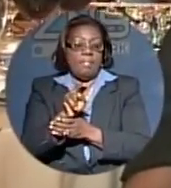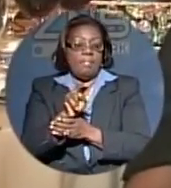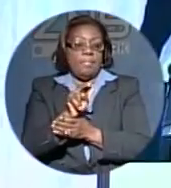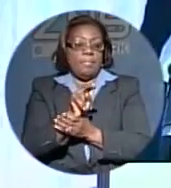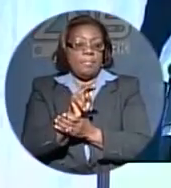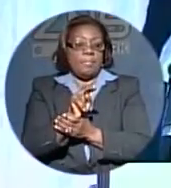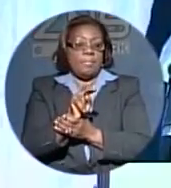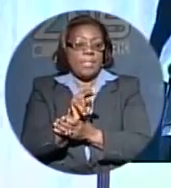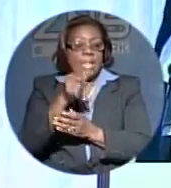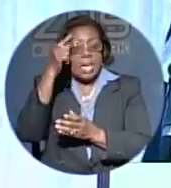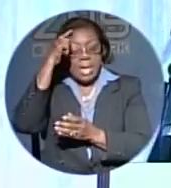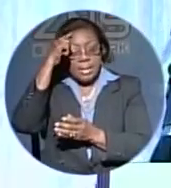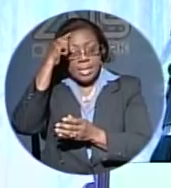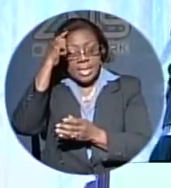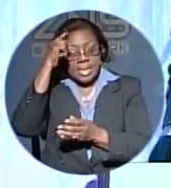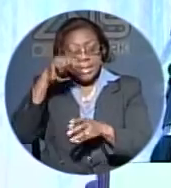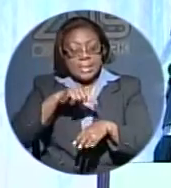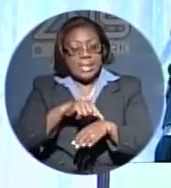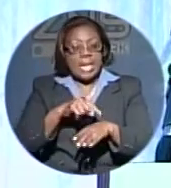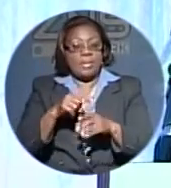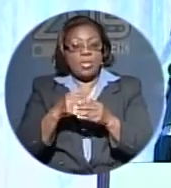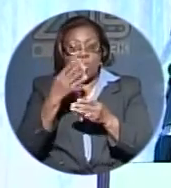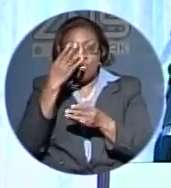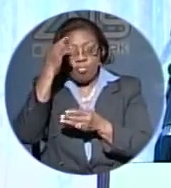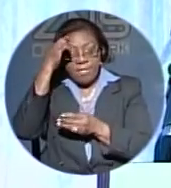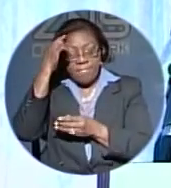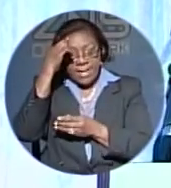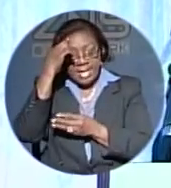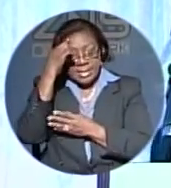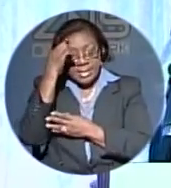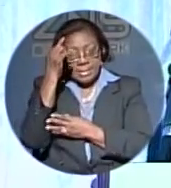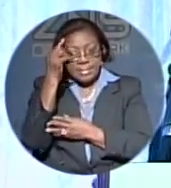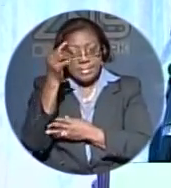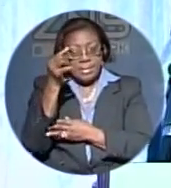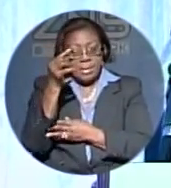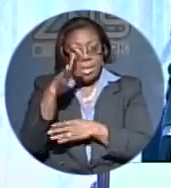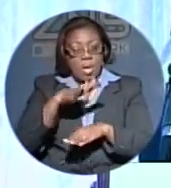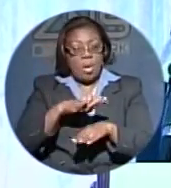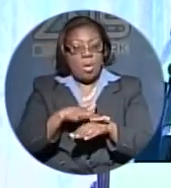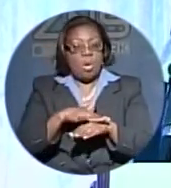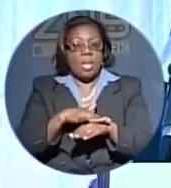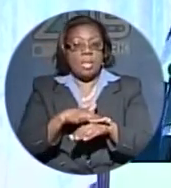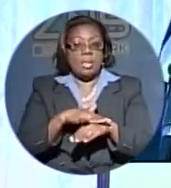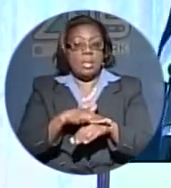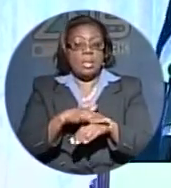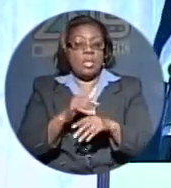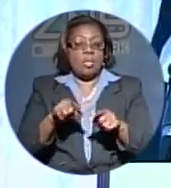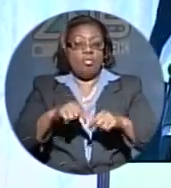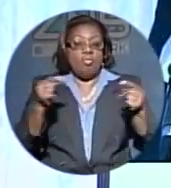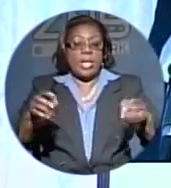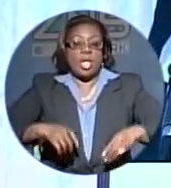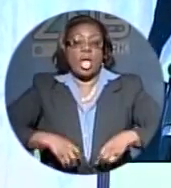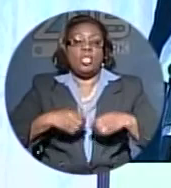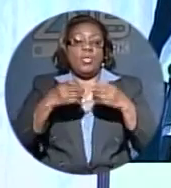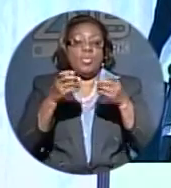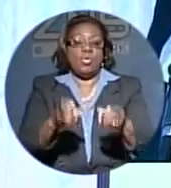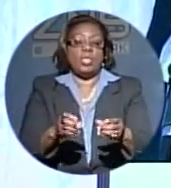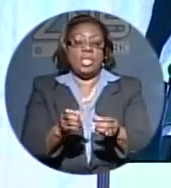I think it is time to reflect on the great contribution